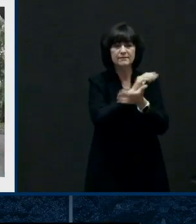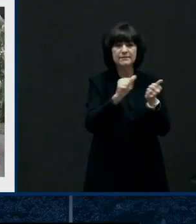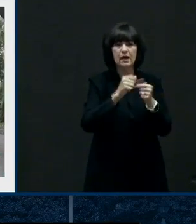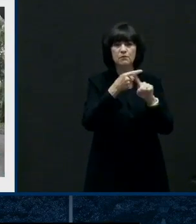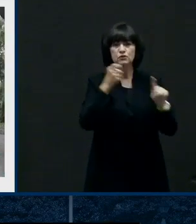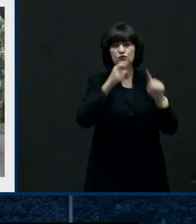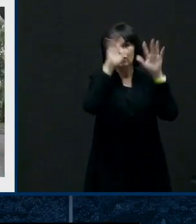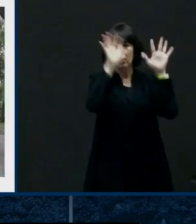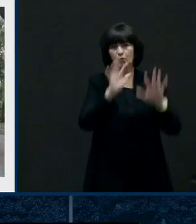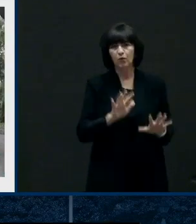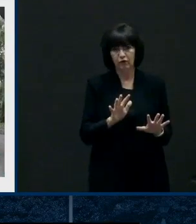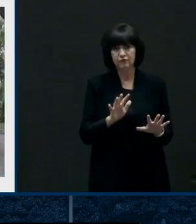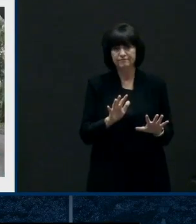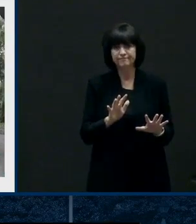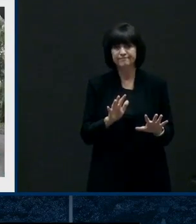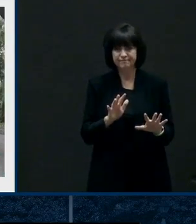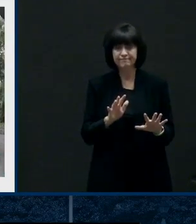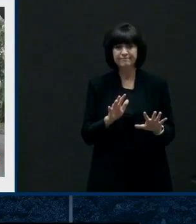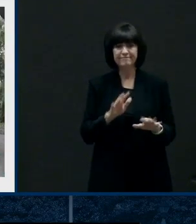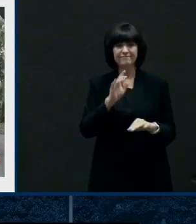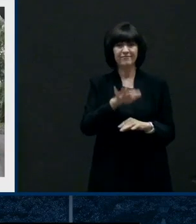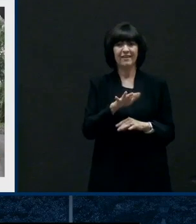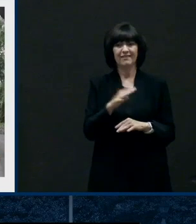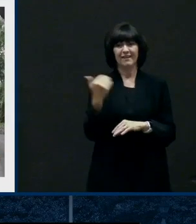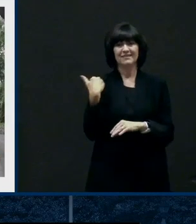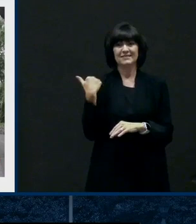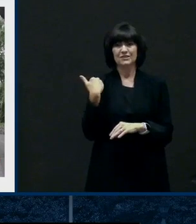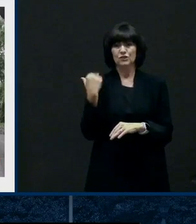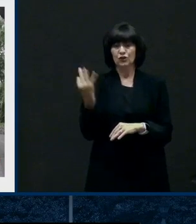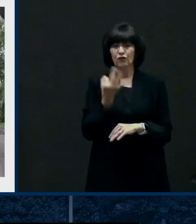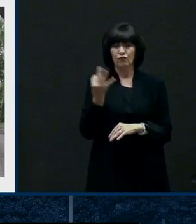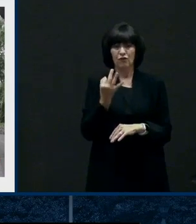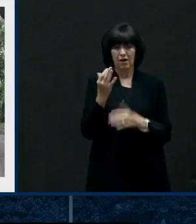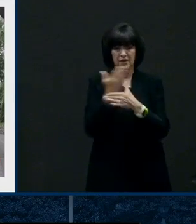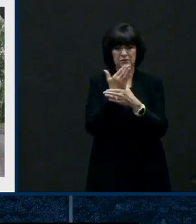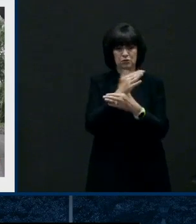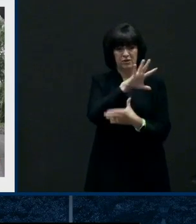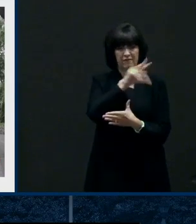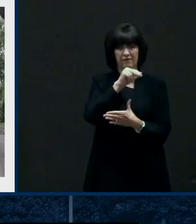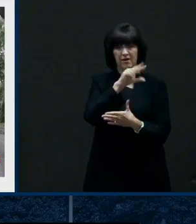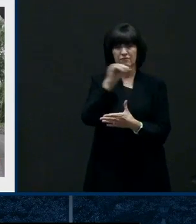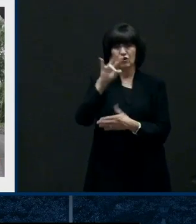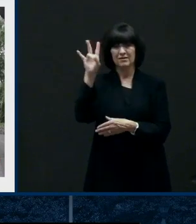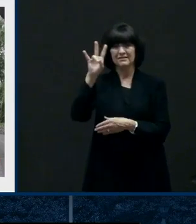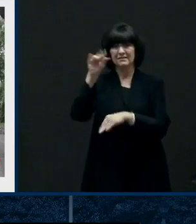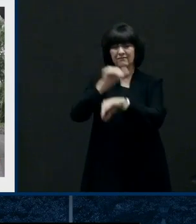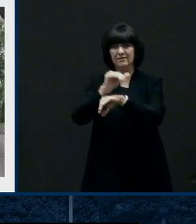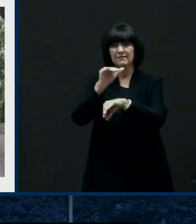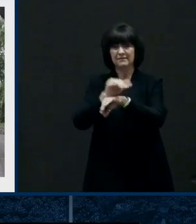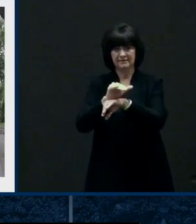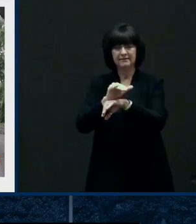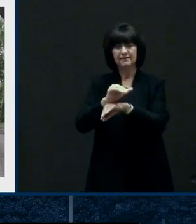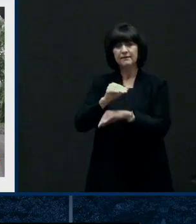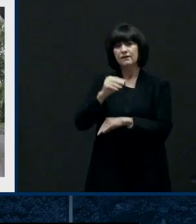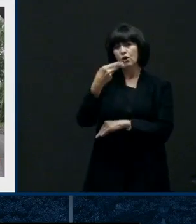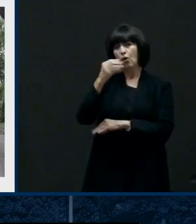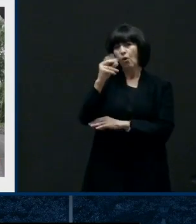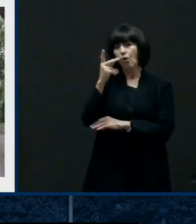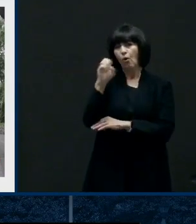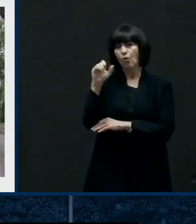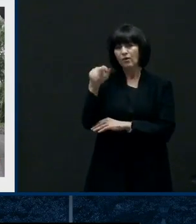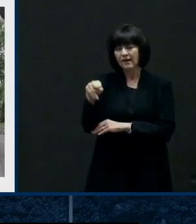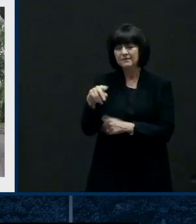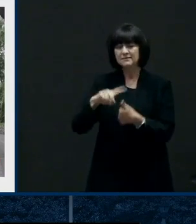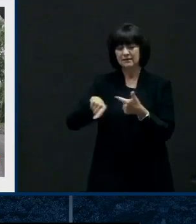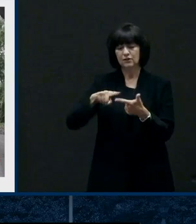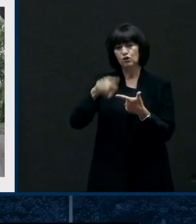event within between about 530 and 7 o'clock, you know, a lot of rain in the Hoke Tessin and Greenville area. Again, a